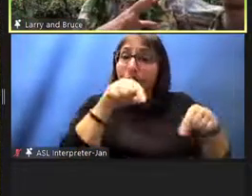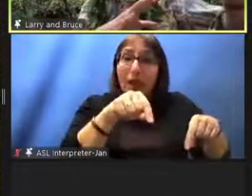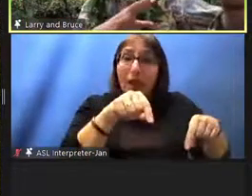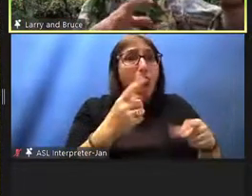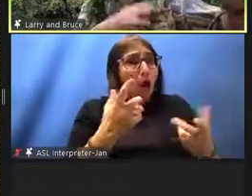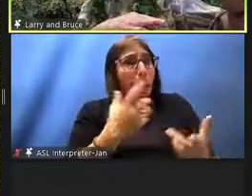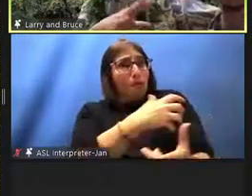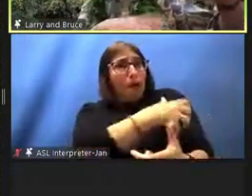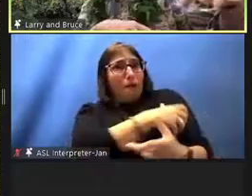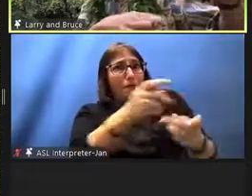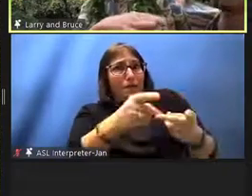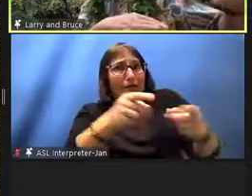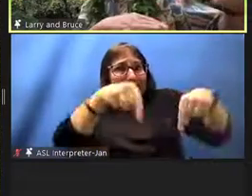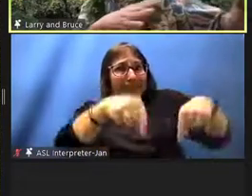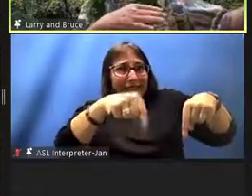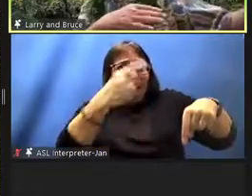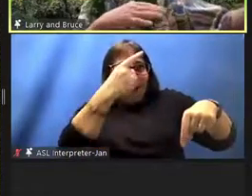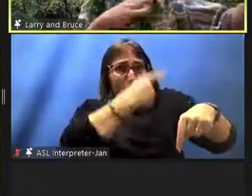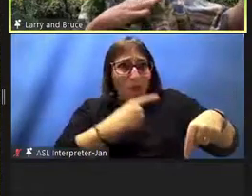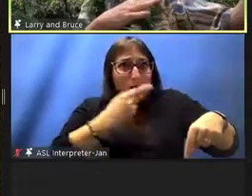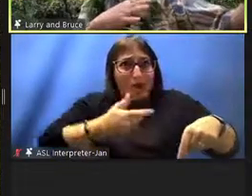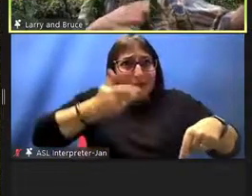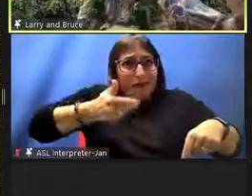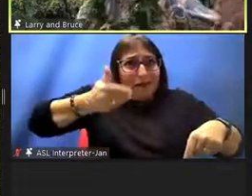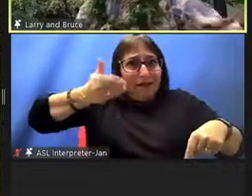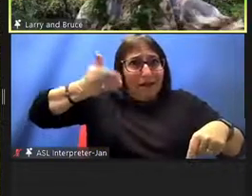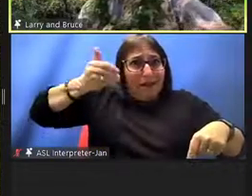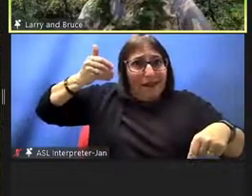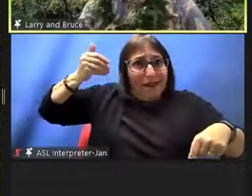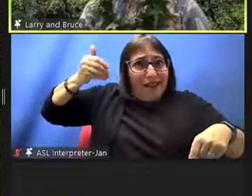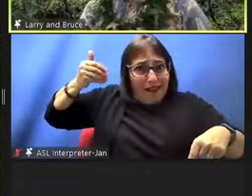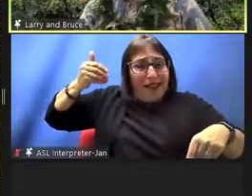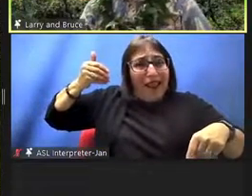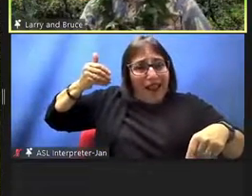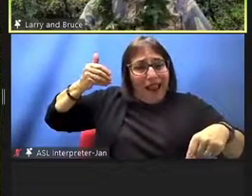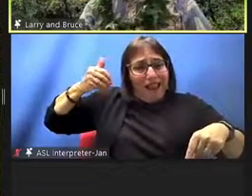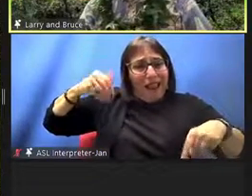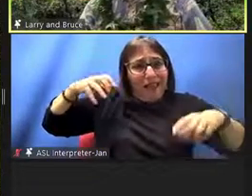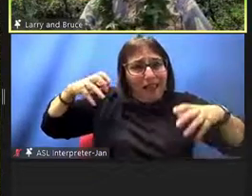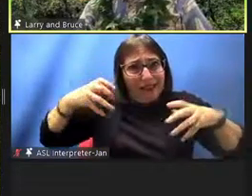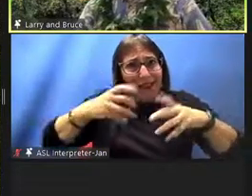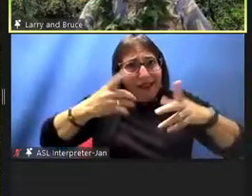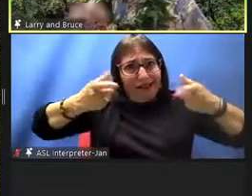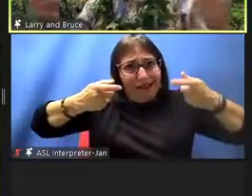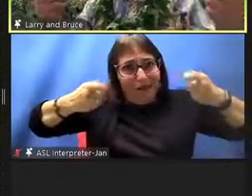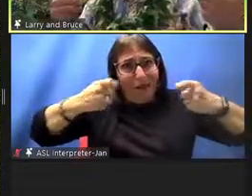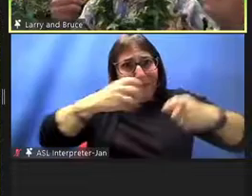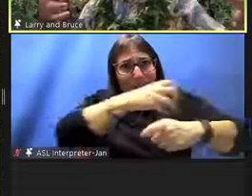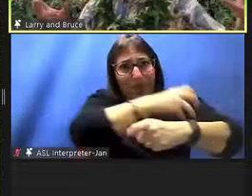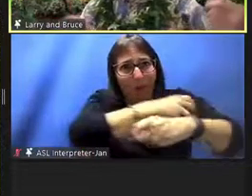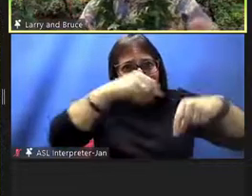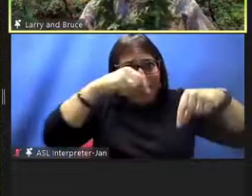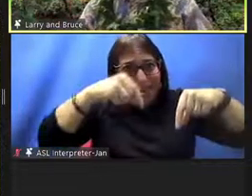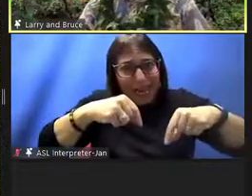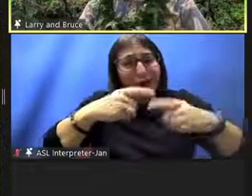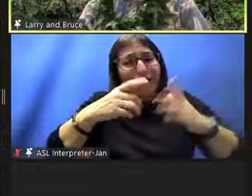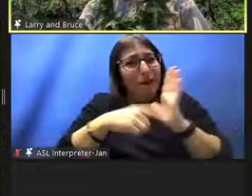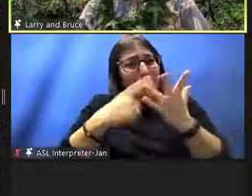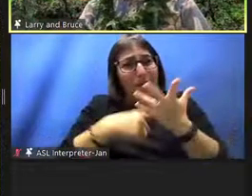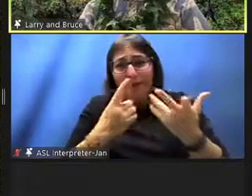ancestors or grandfathers and uncles that you know had to contend with in in almost hand-to-hand combat